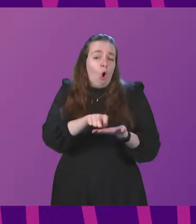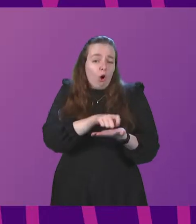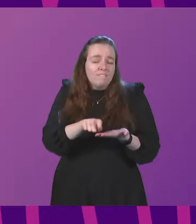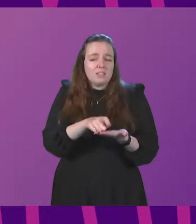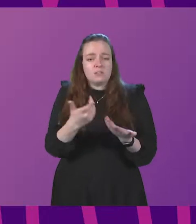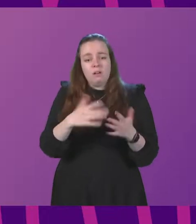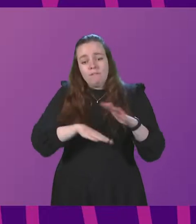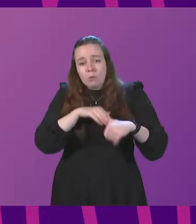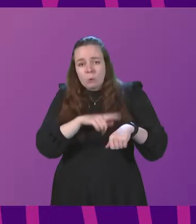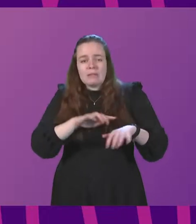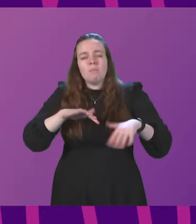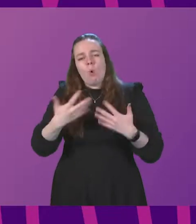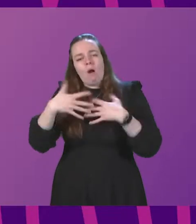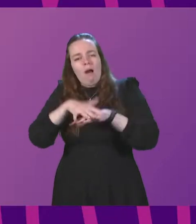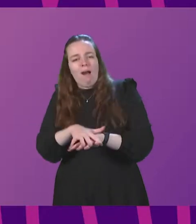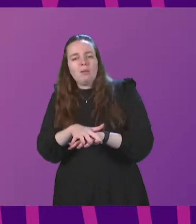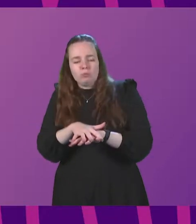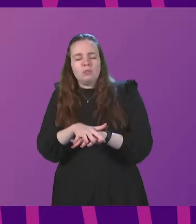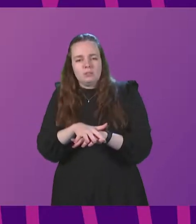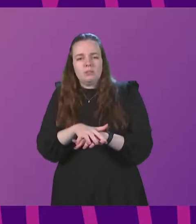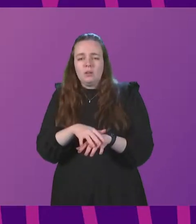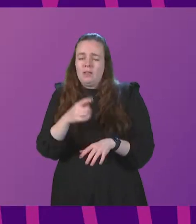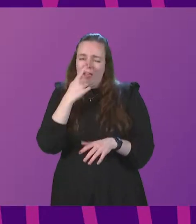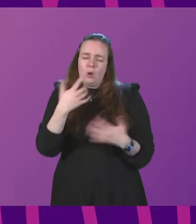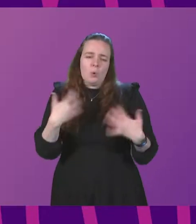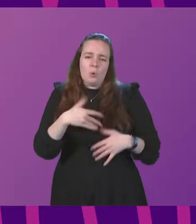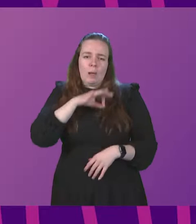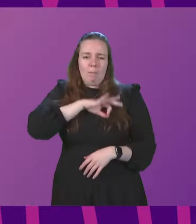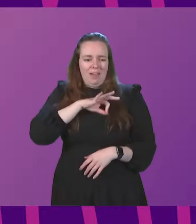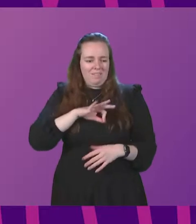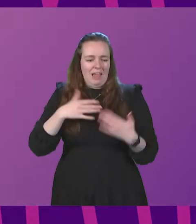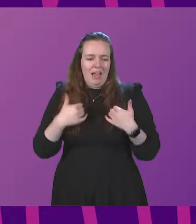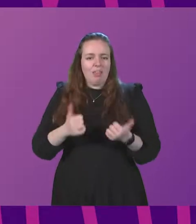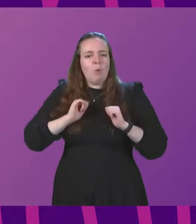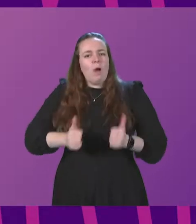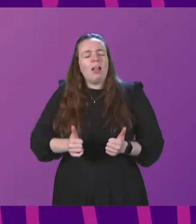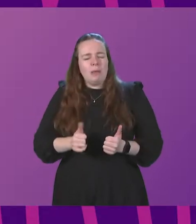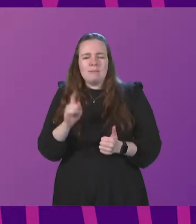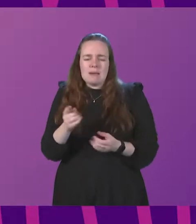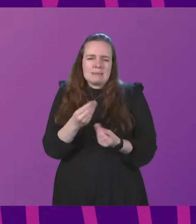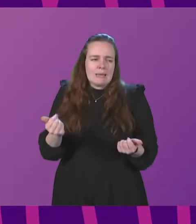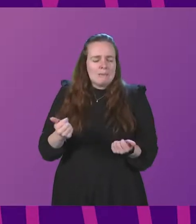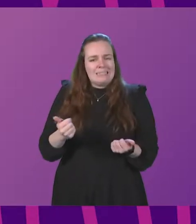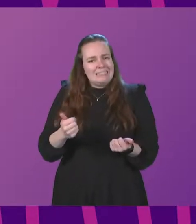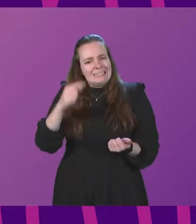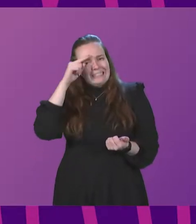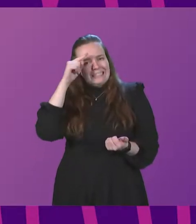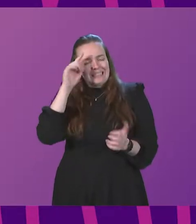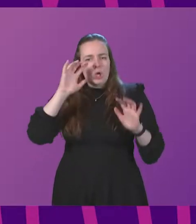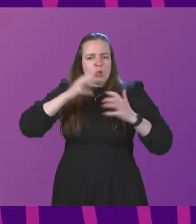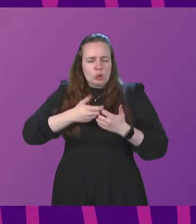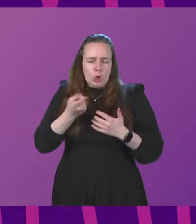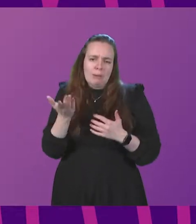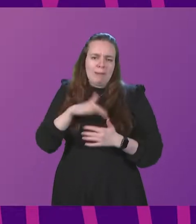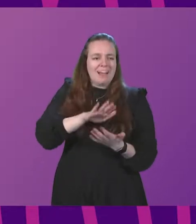either full-time or with a hybrid approach. This can be hugely beneficial to health and wellbeing, but some have concerns about returning to a